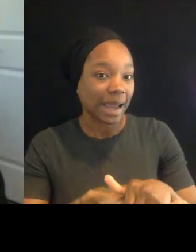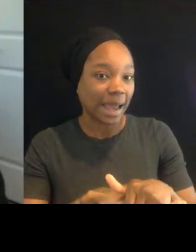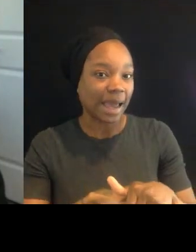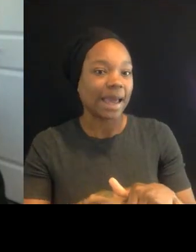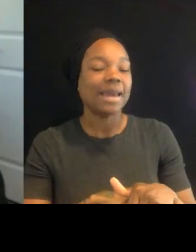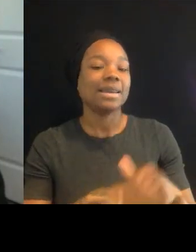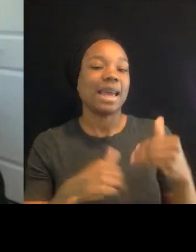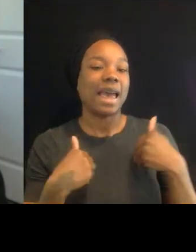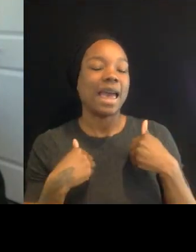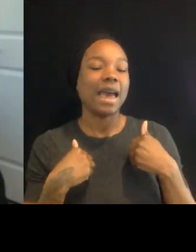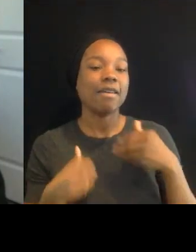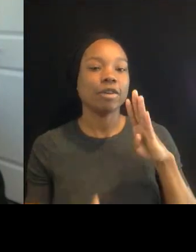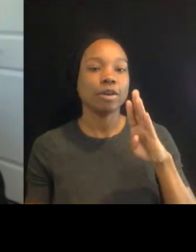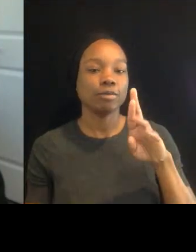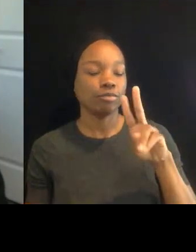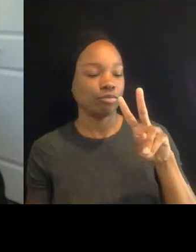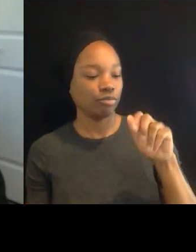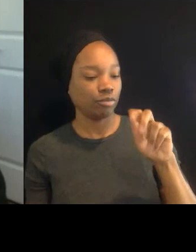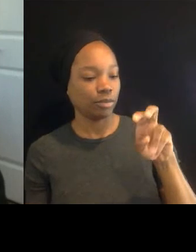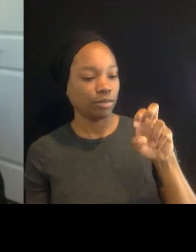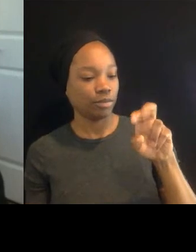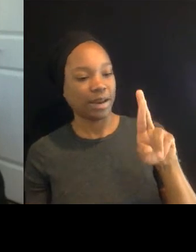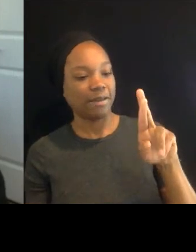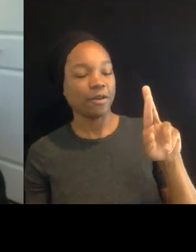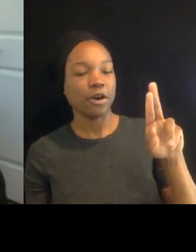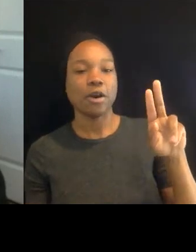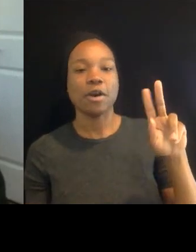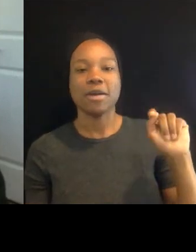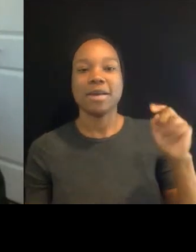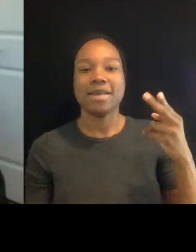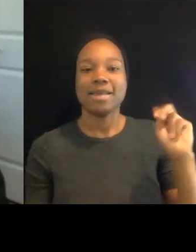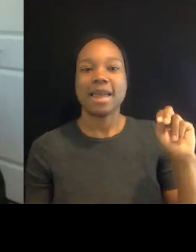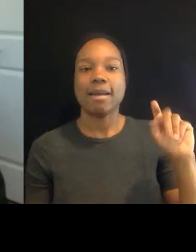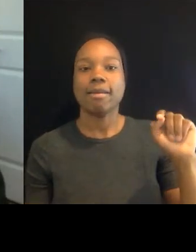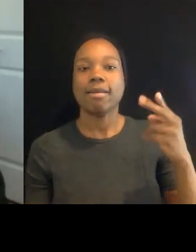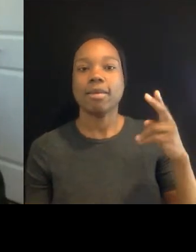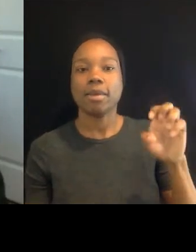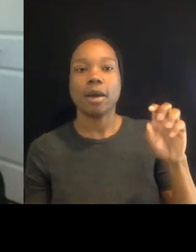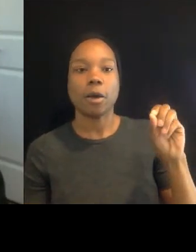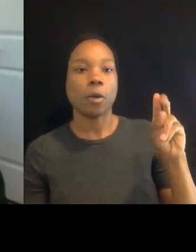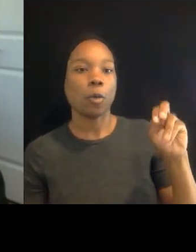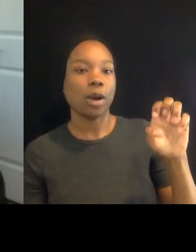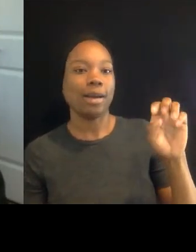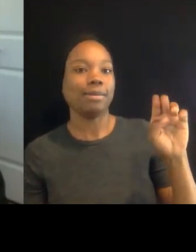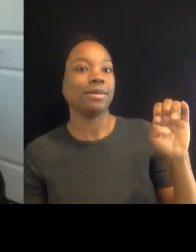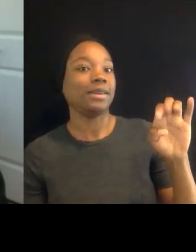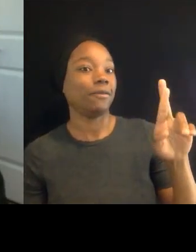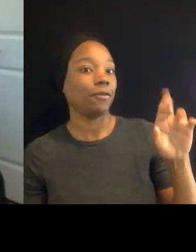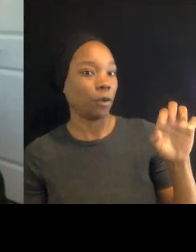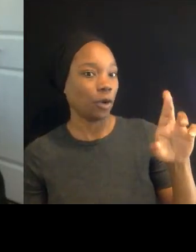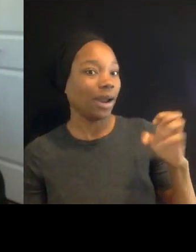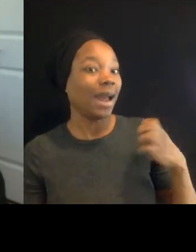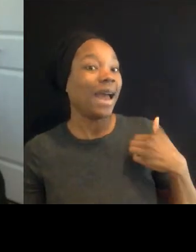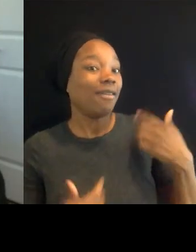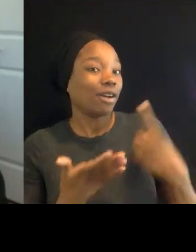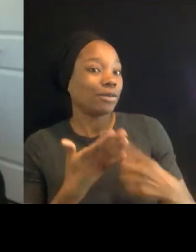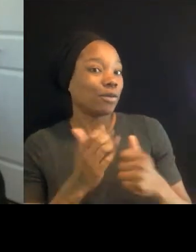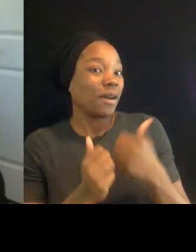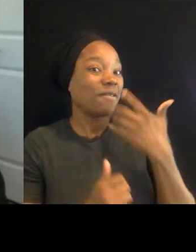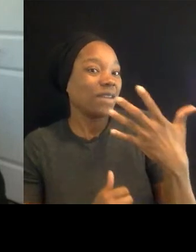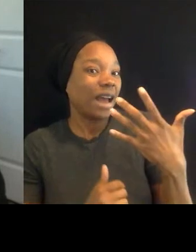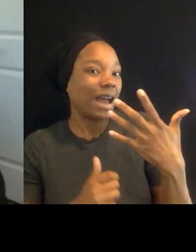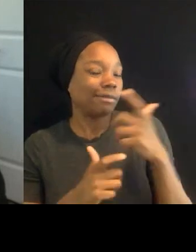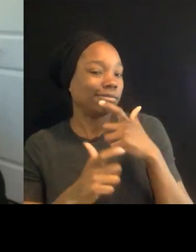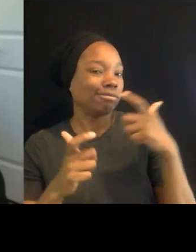which is a conversation with five major authors about what the American dream means and can mean for people